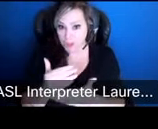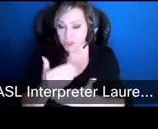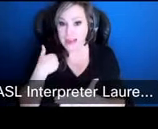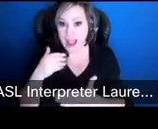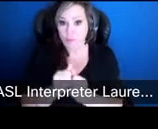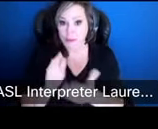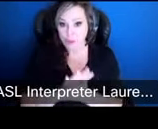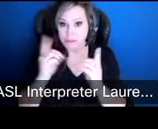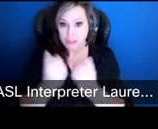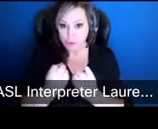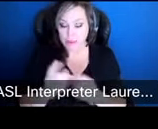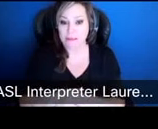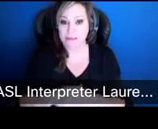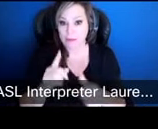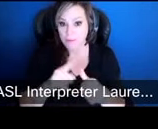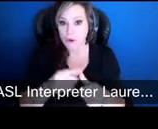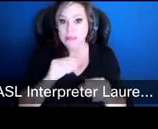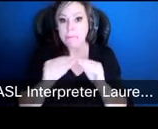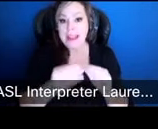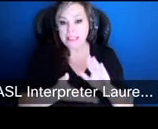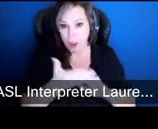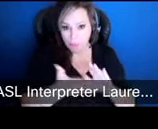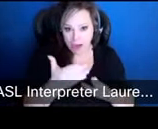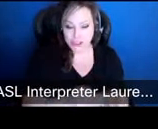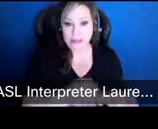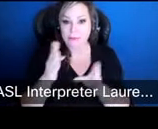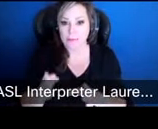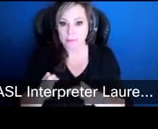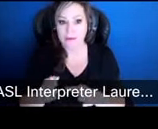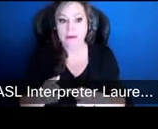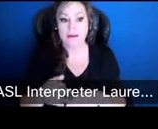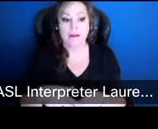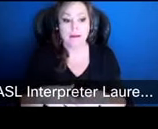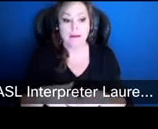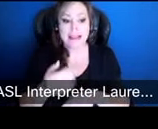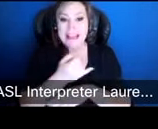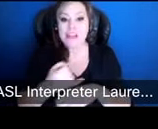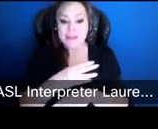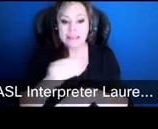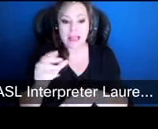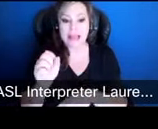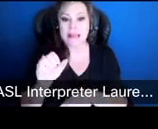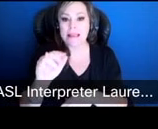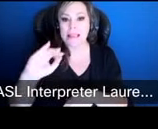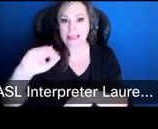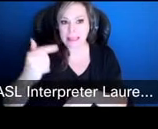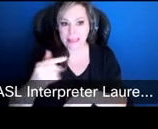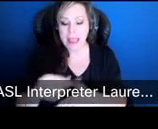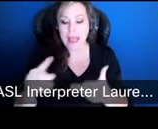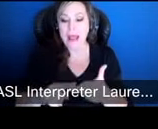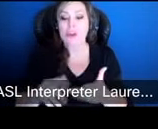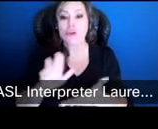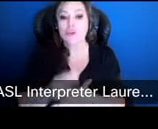district you can see here one is the maintenance and operations one is the interest in sinking and one is school nutrition i'm actually going to start with the bottom